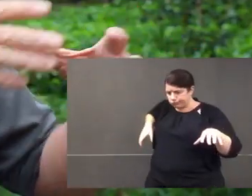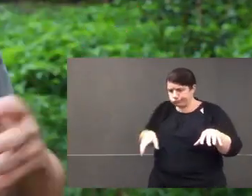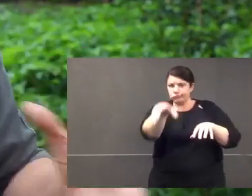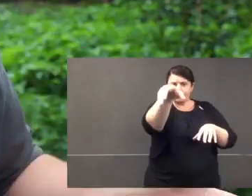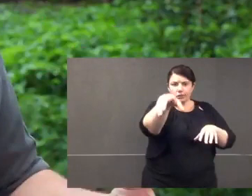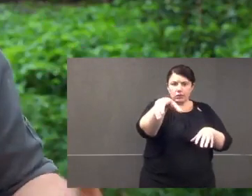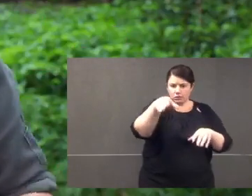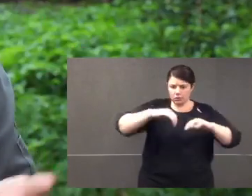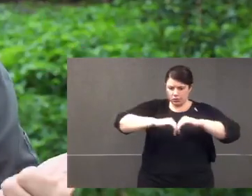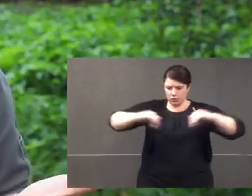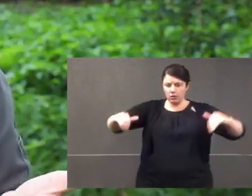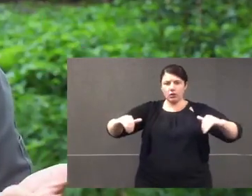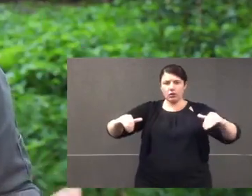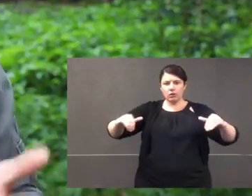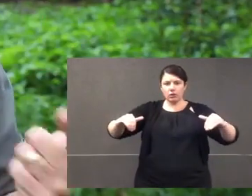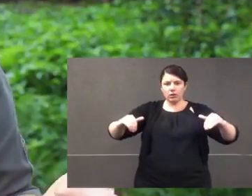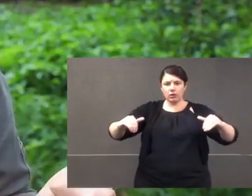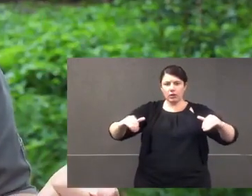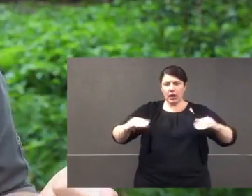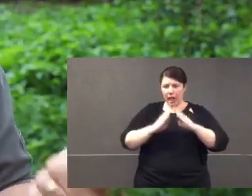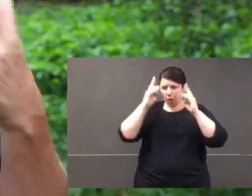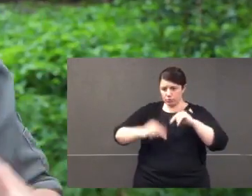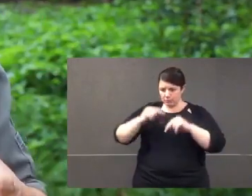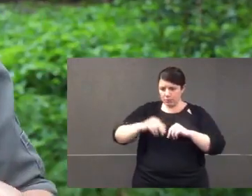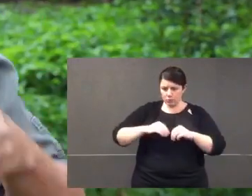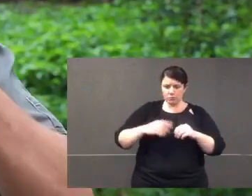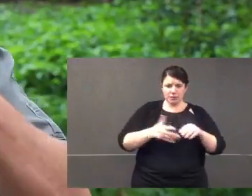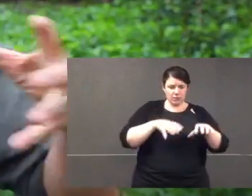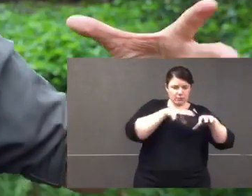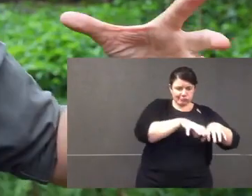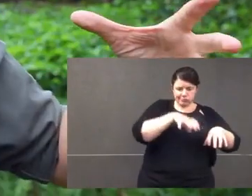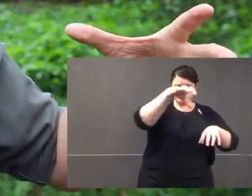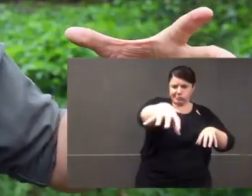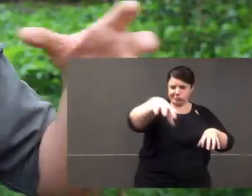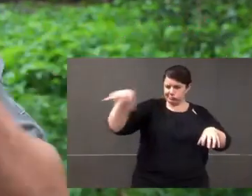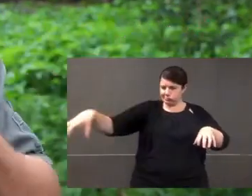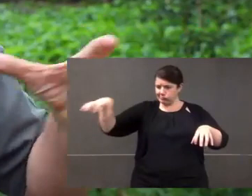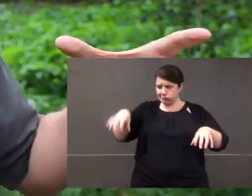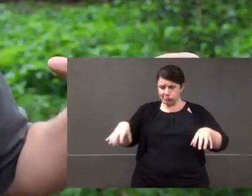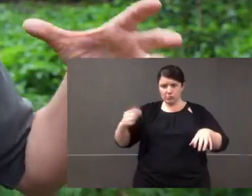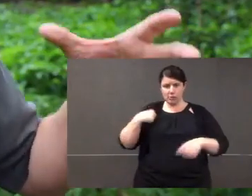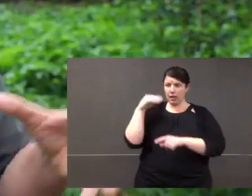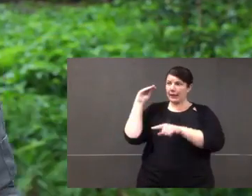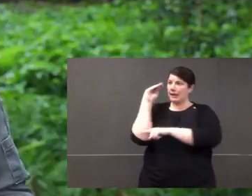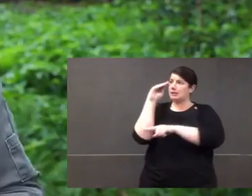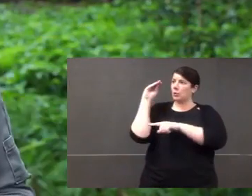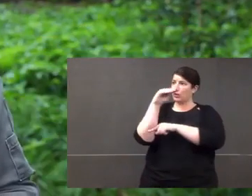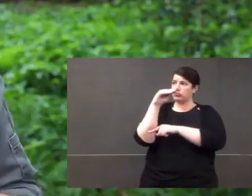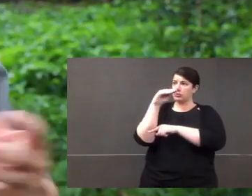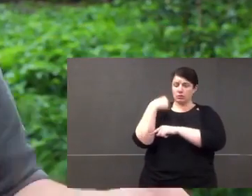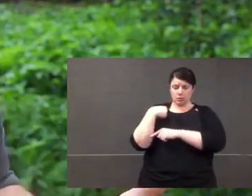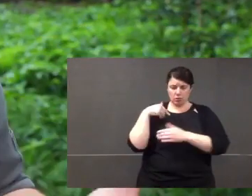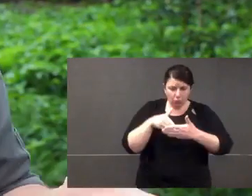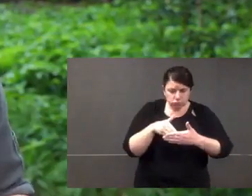them but now we've got roads and suburbs and things that have fragmented the forest. So the forest is stretched out